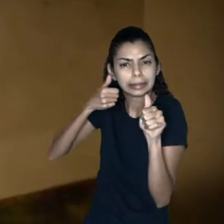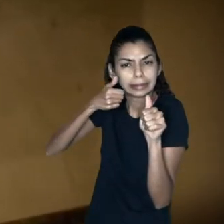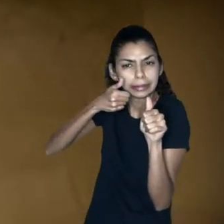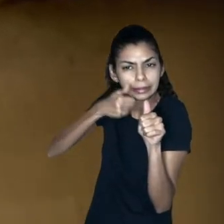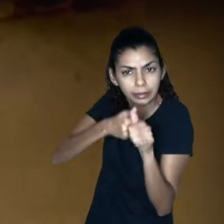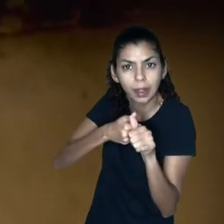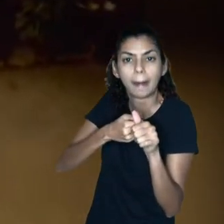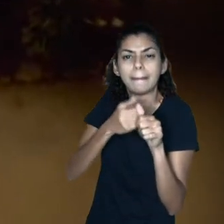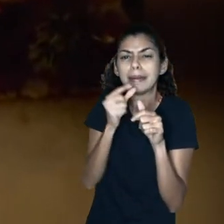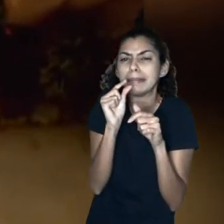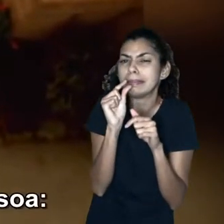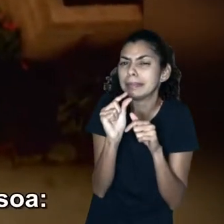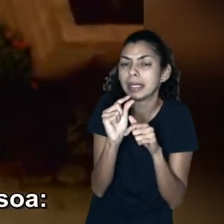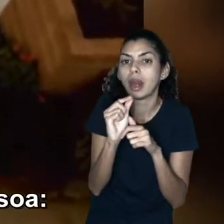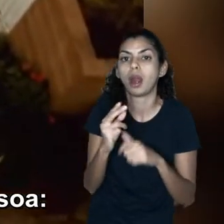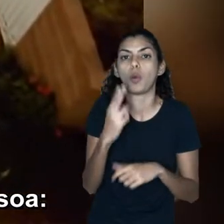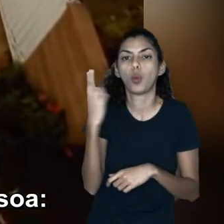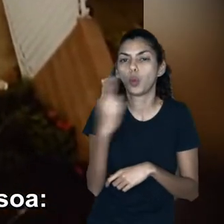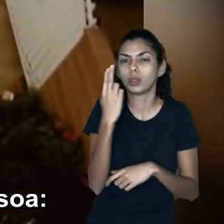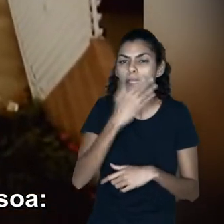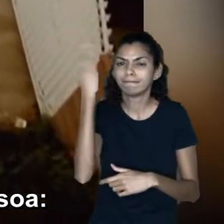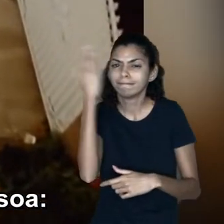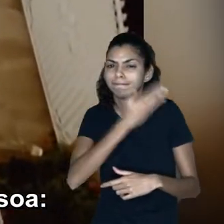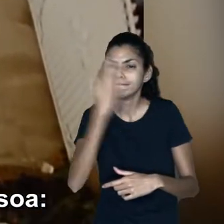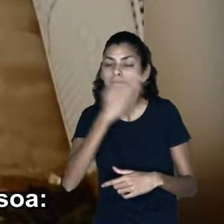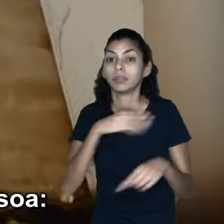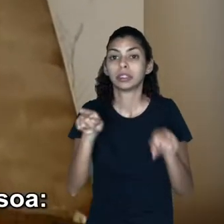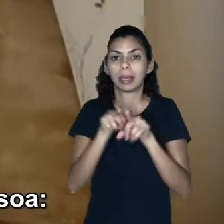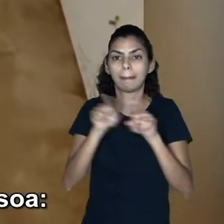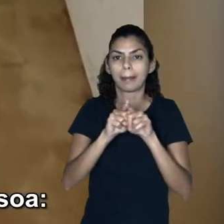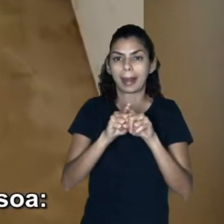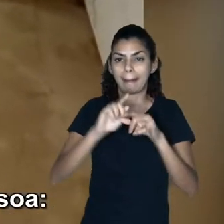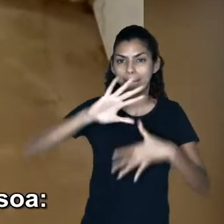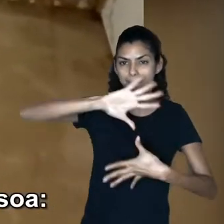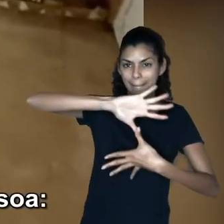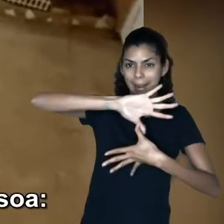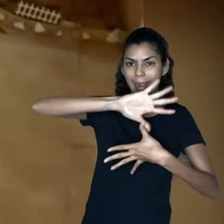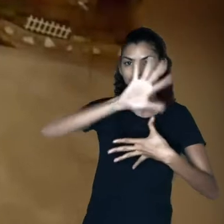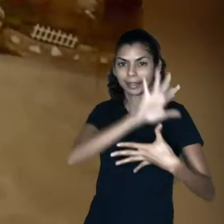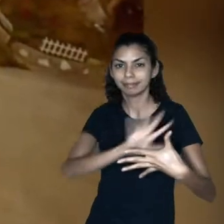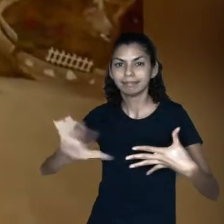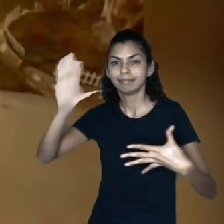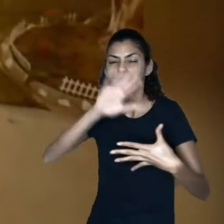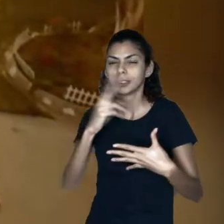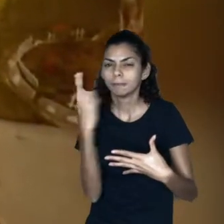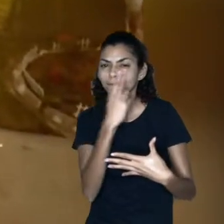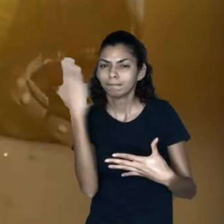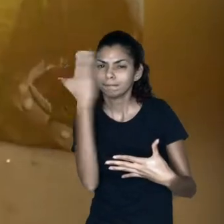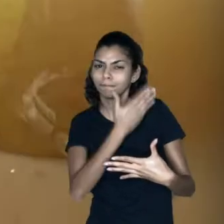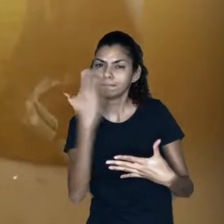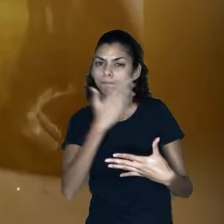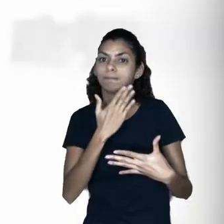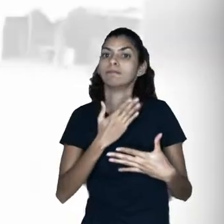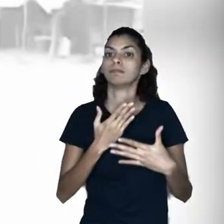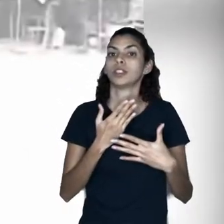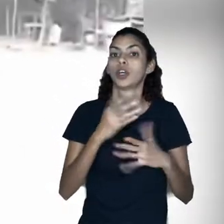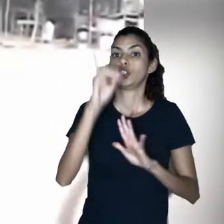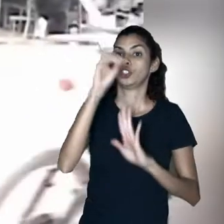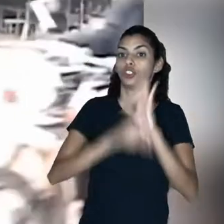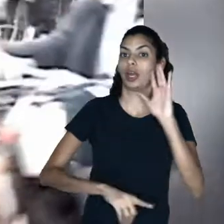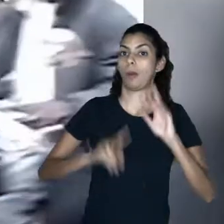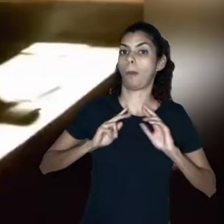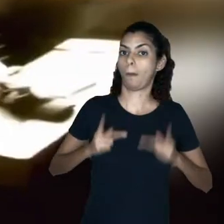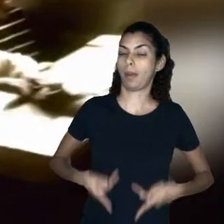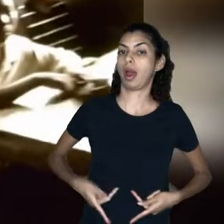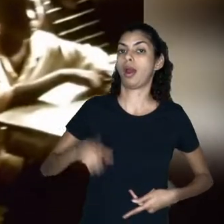any maps of the world. Yet they are the world of the individual person. The neighborhood